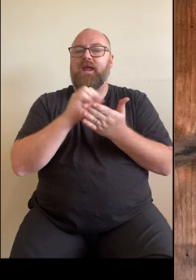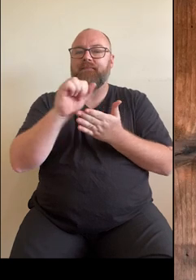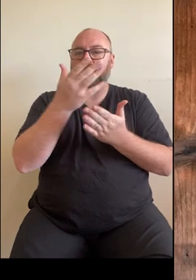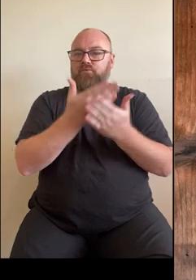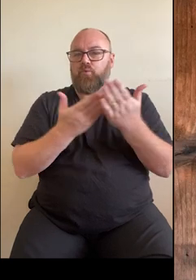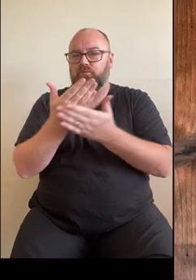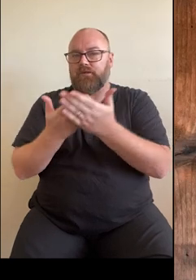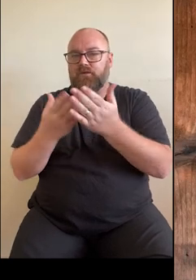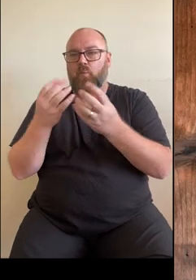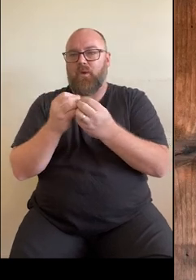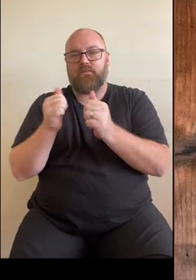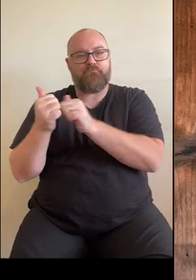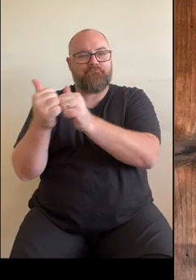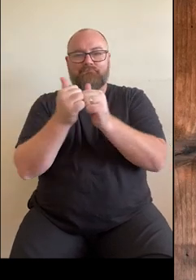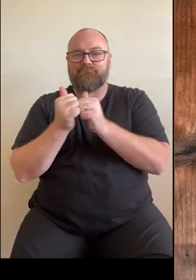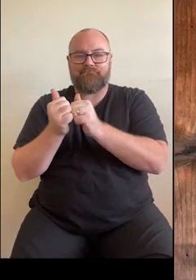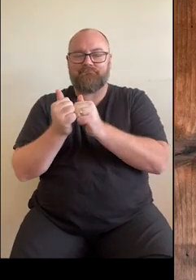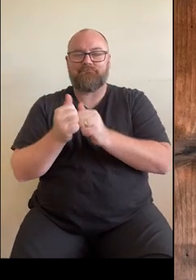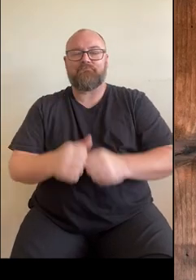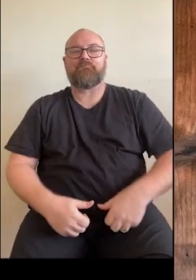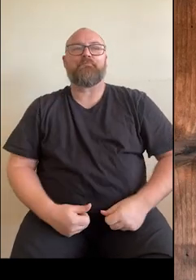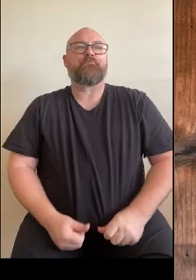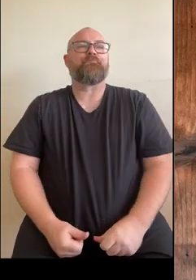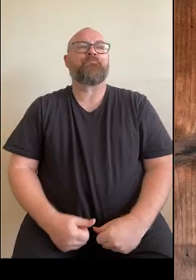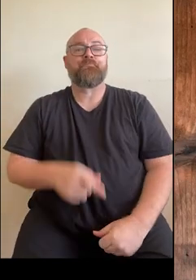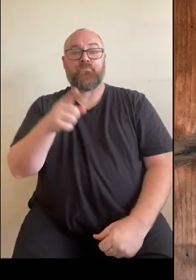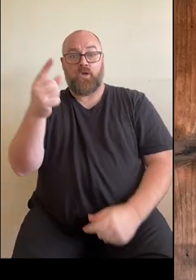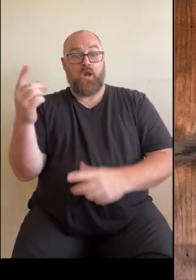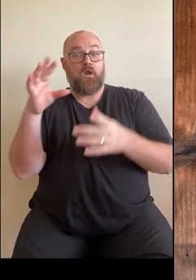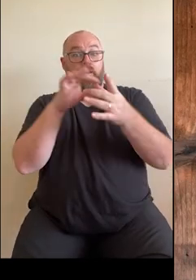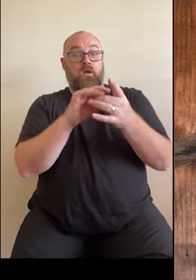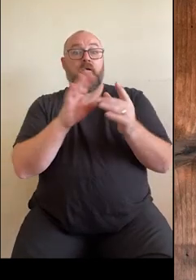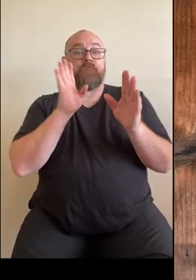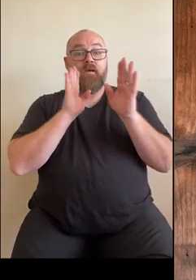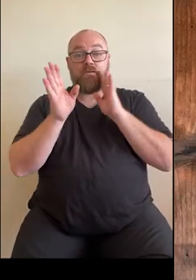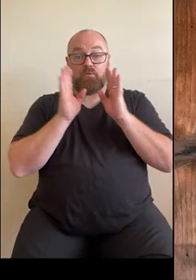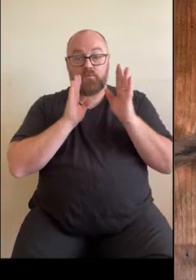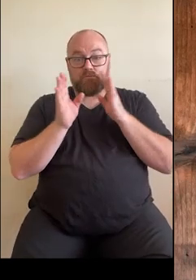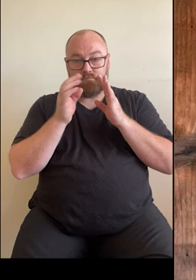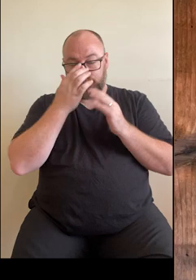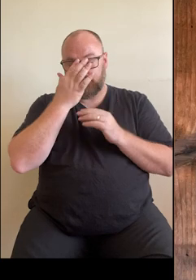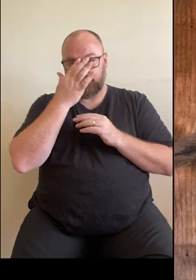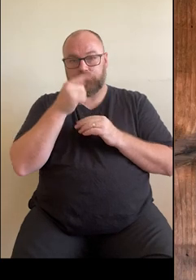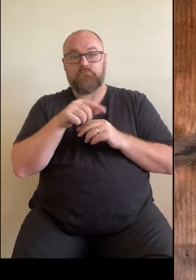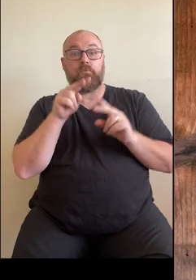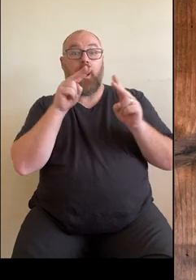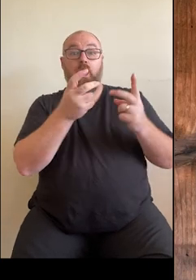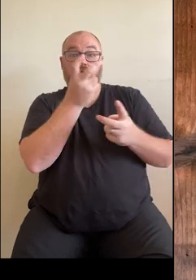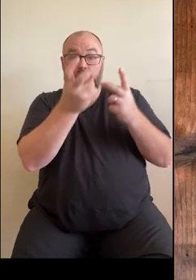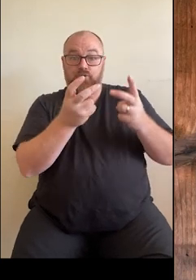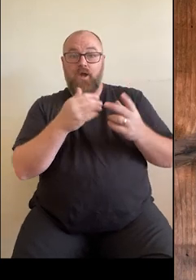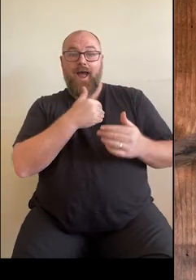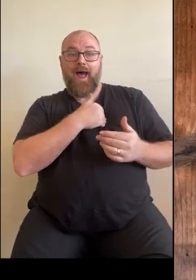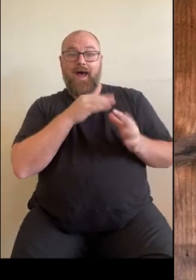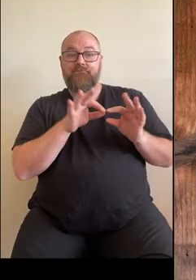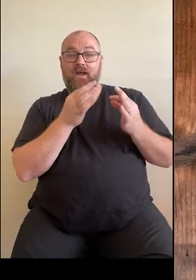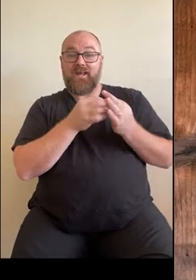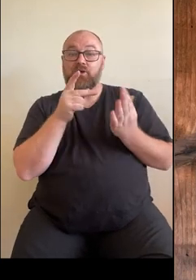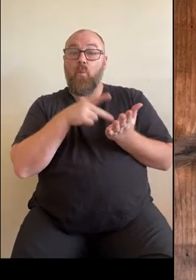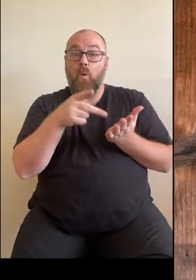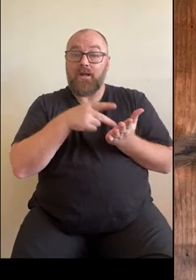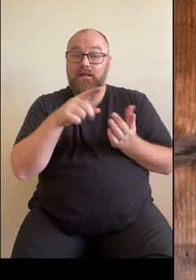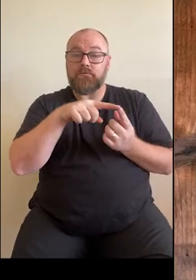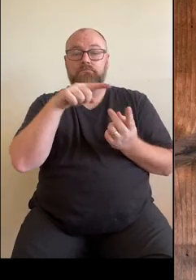connections. If you head on over to Facebook on your preferred app, you will search either Heart Foundation walking,